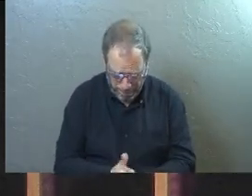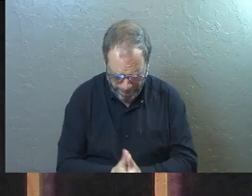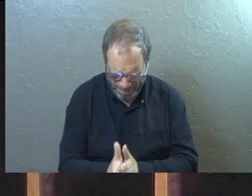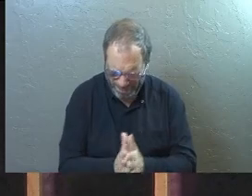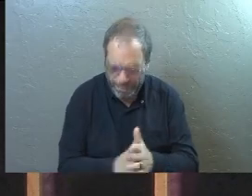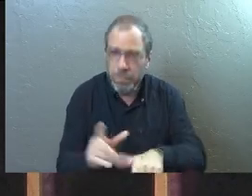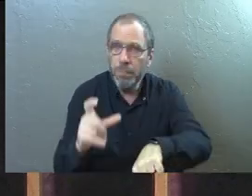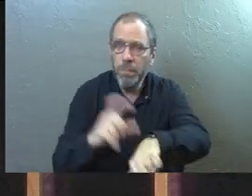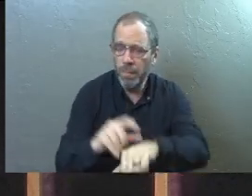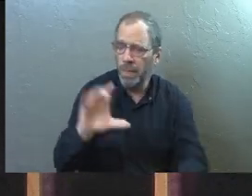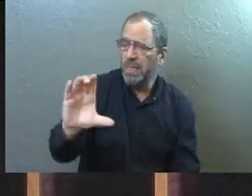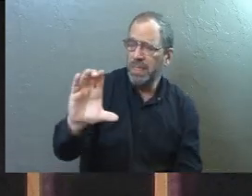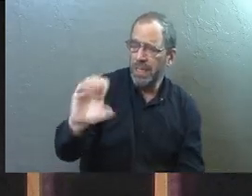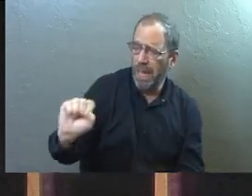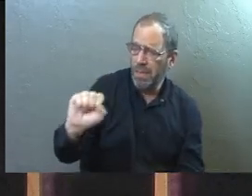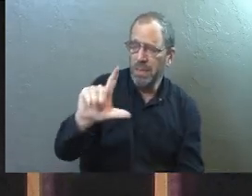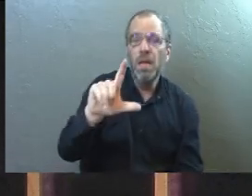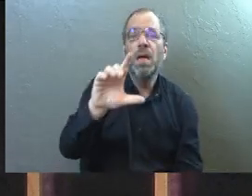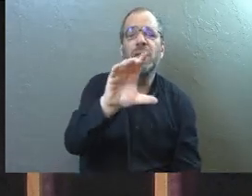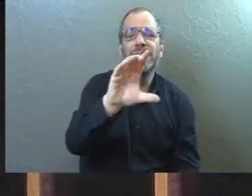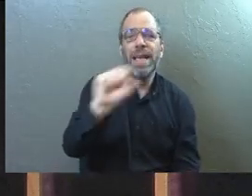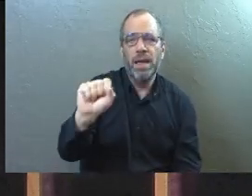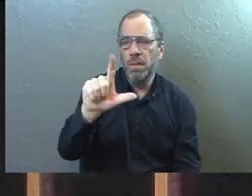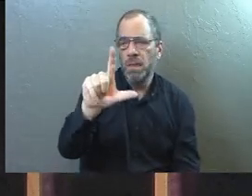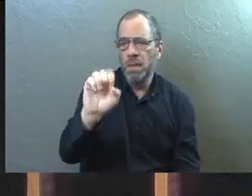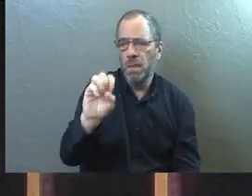There's a moment. C.S. Lewis, one of my favorite authors.